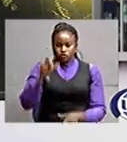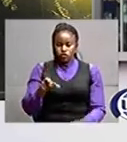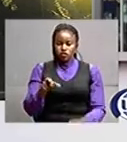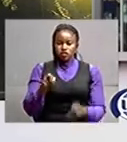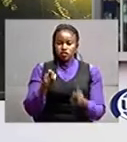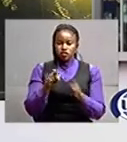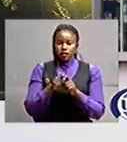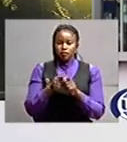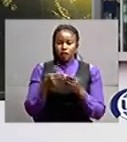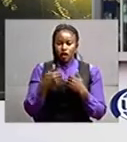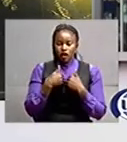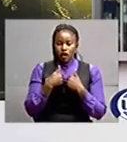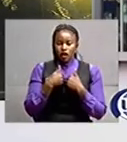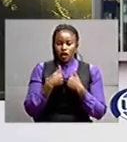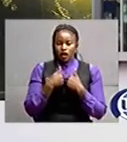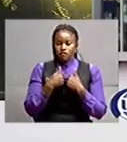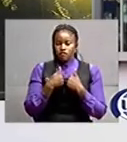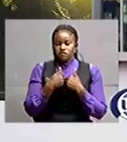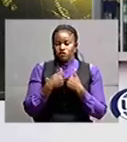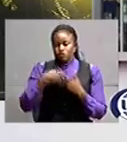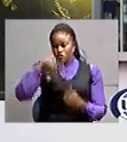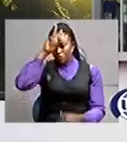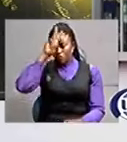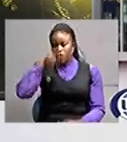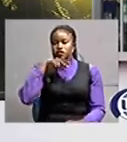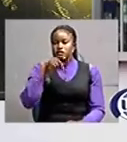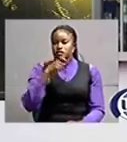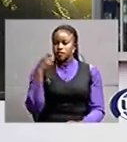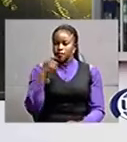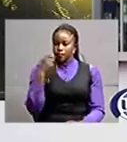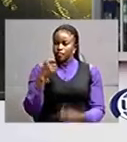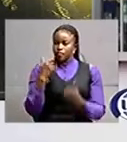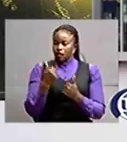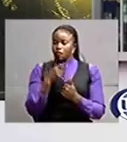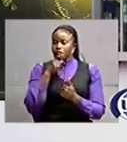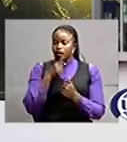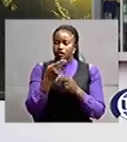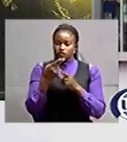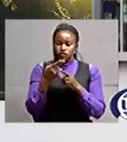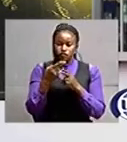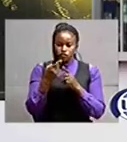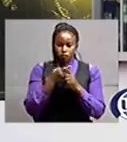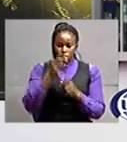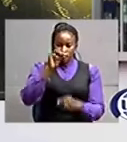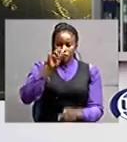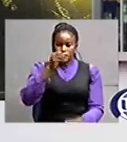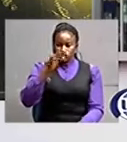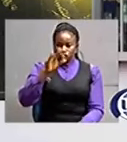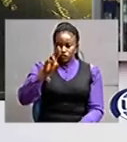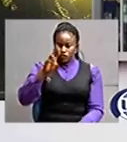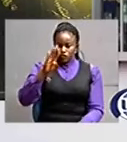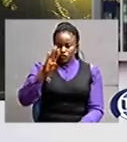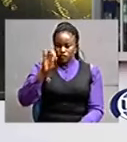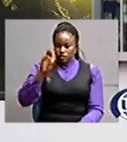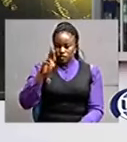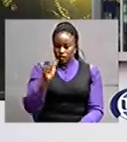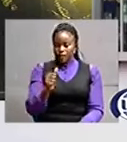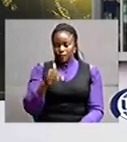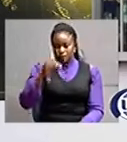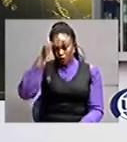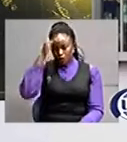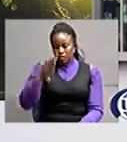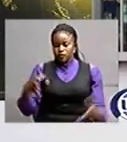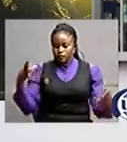ready to eat goat meat juma wampande a resident of mafubira zone a was arrested by police at around 1 am